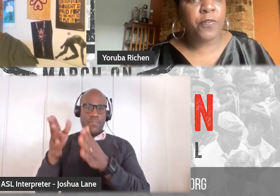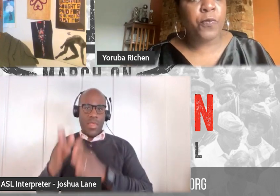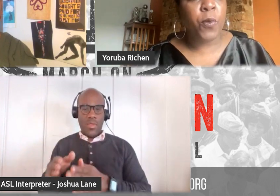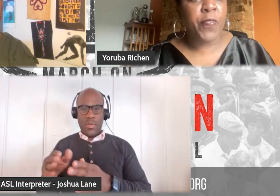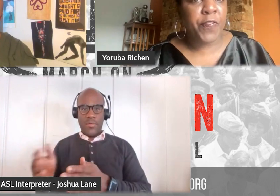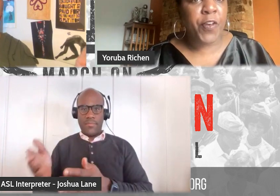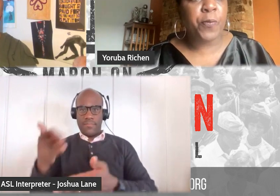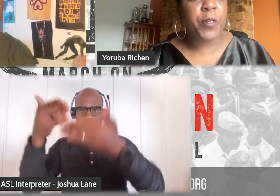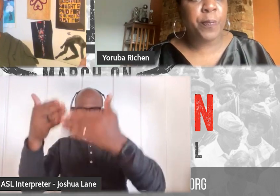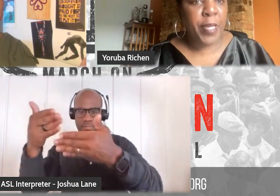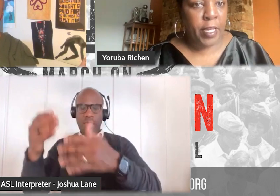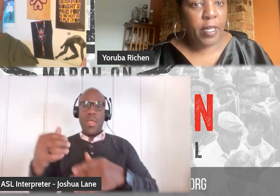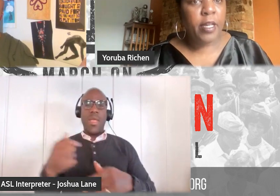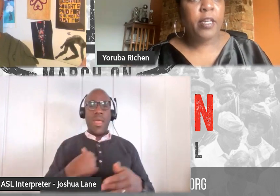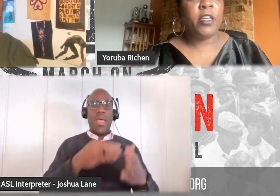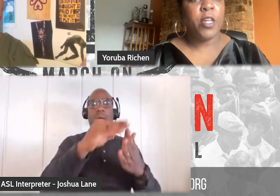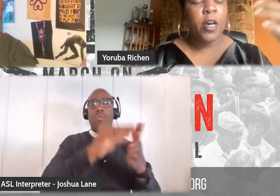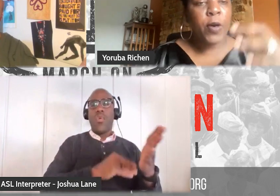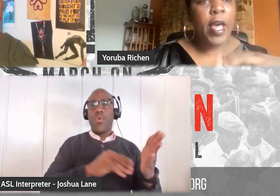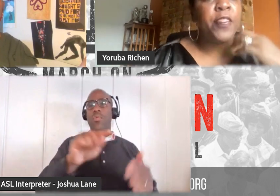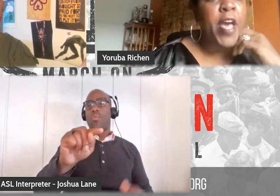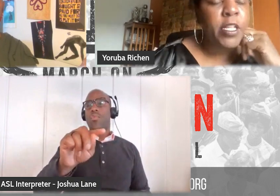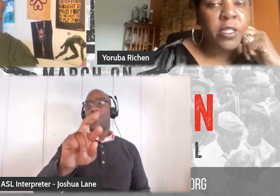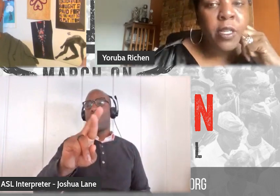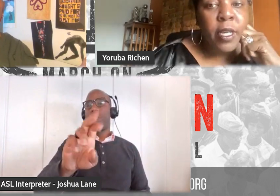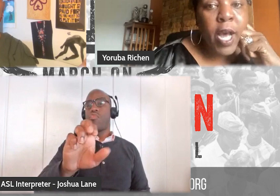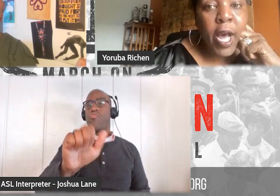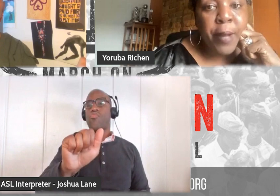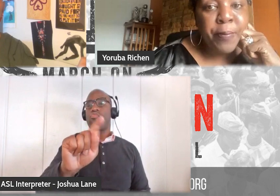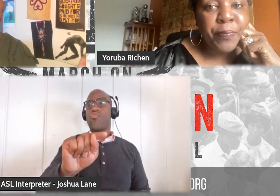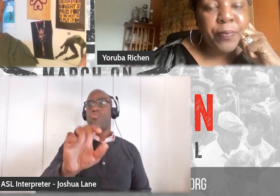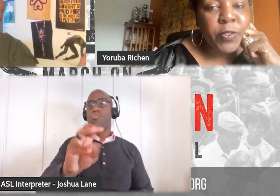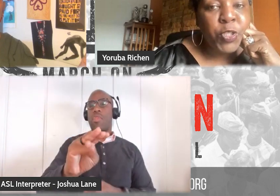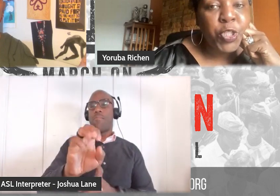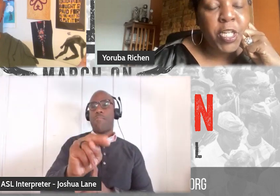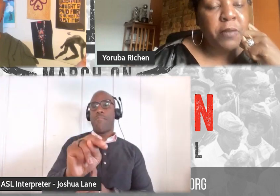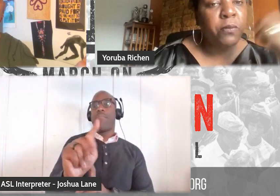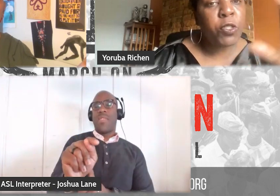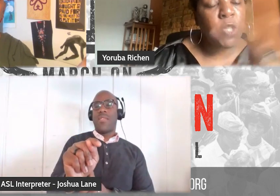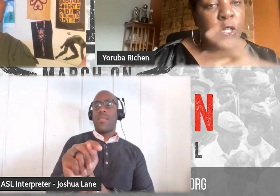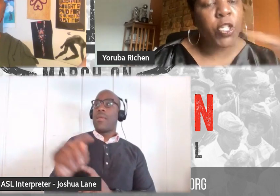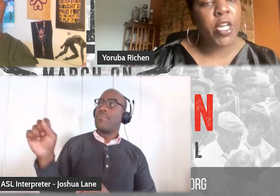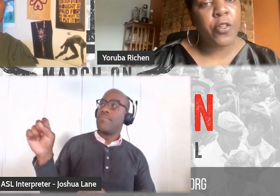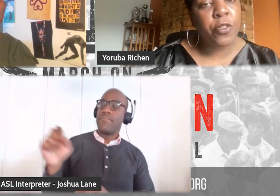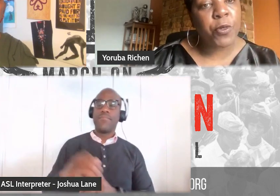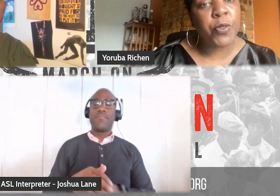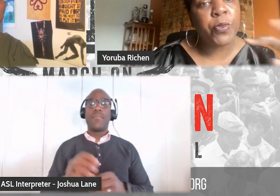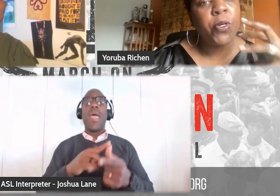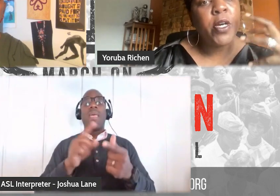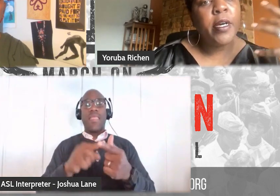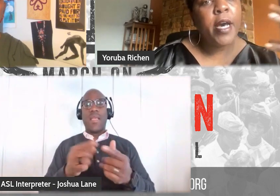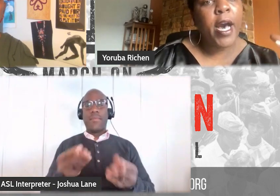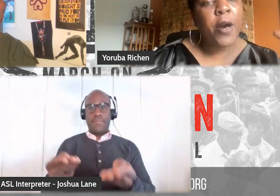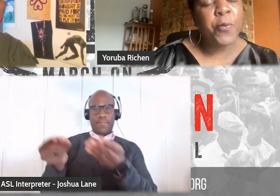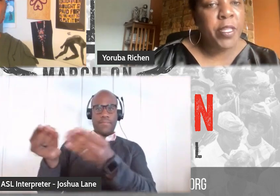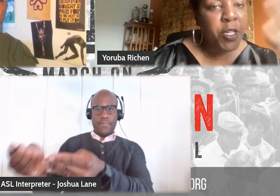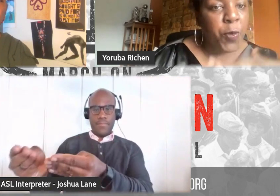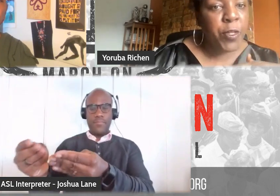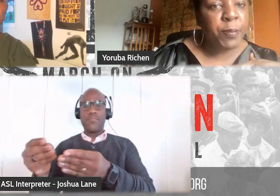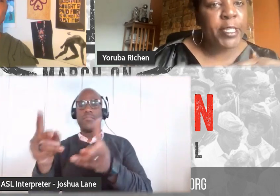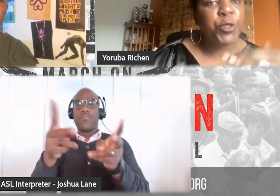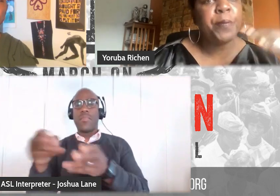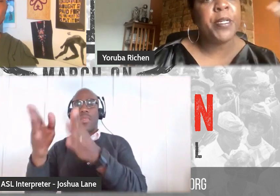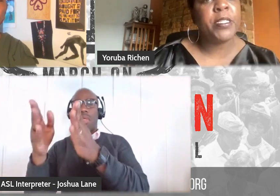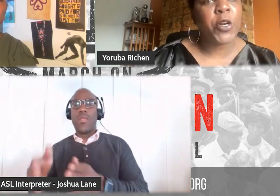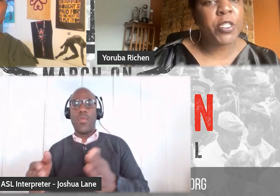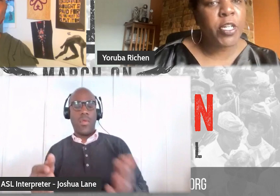um, could be, you know, and then, um, she started looking through, uh, with,